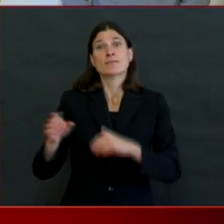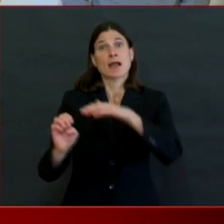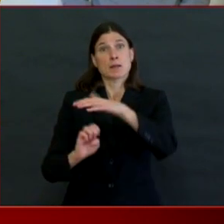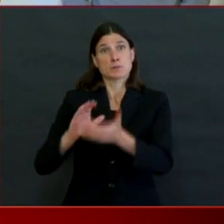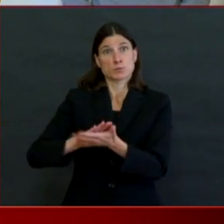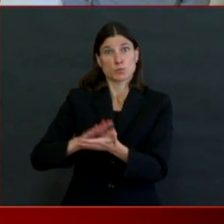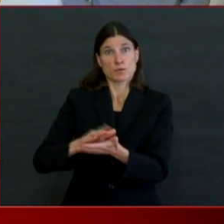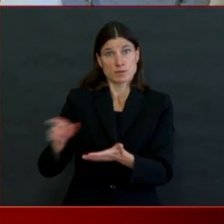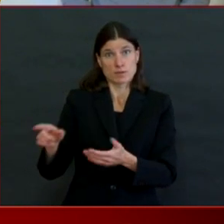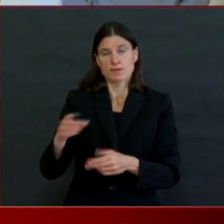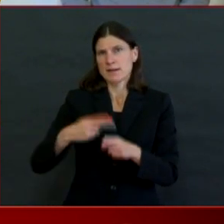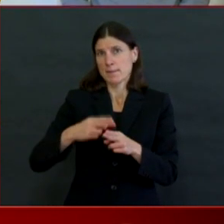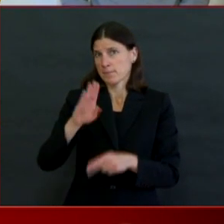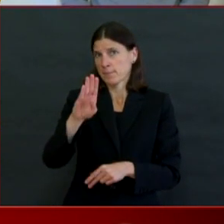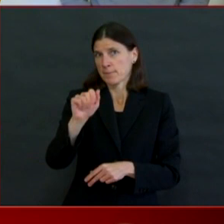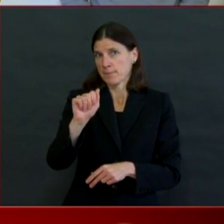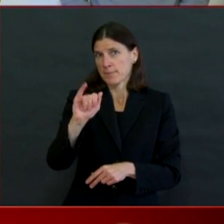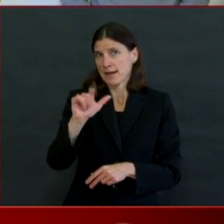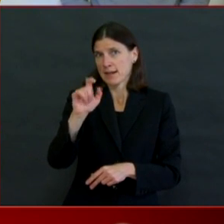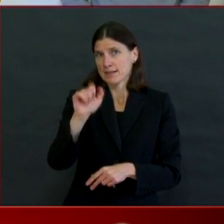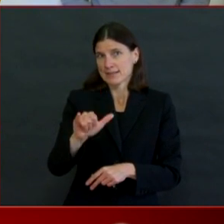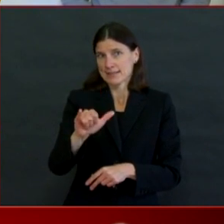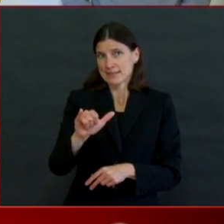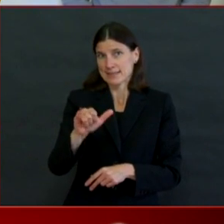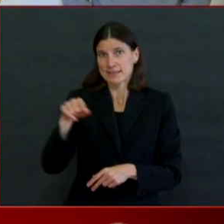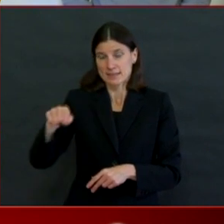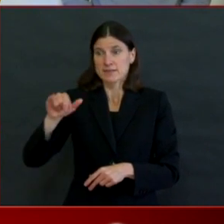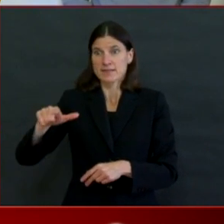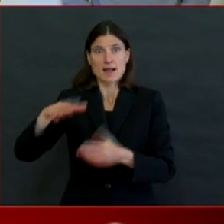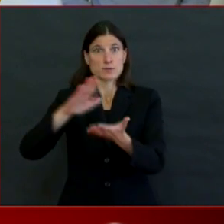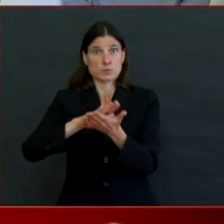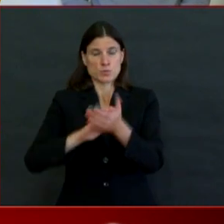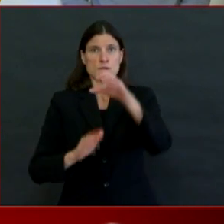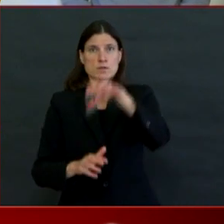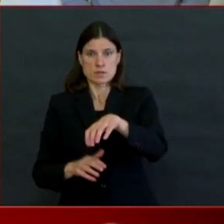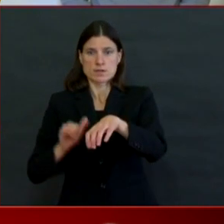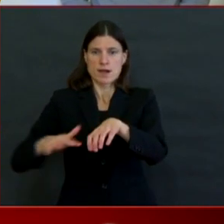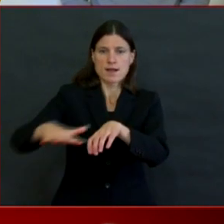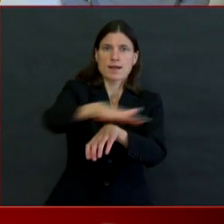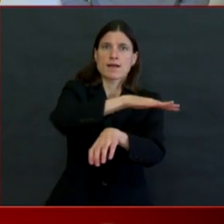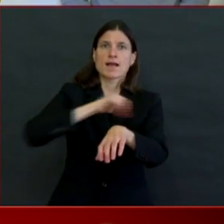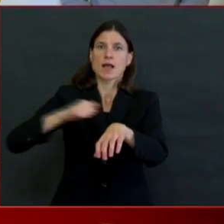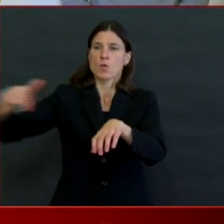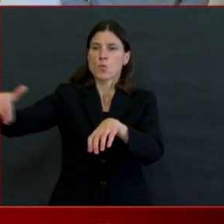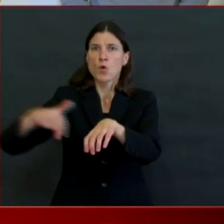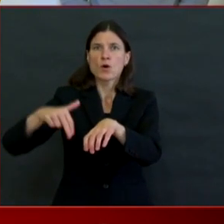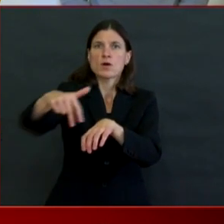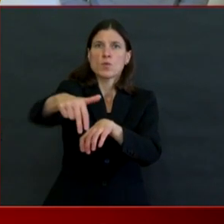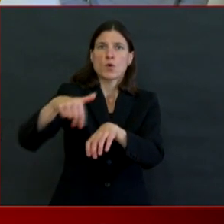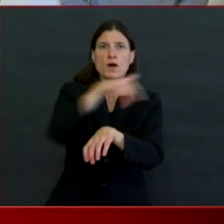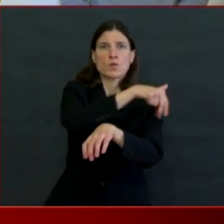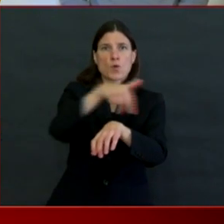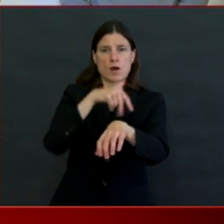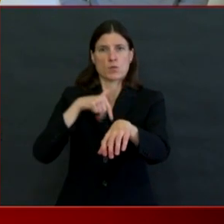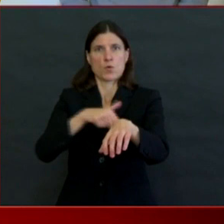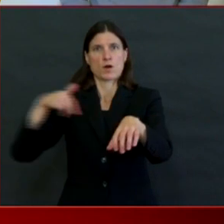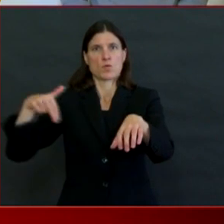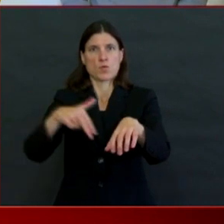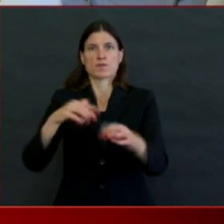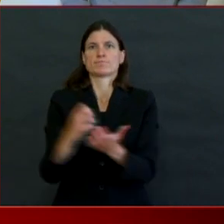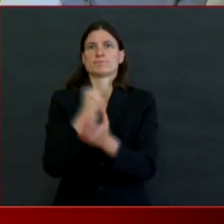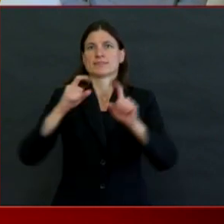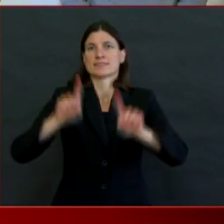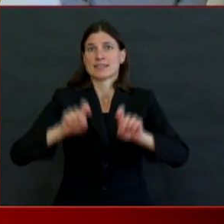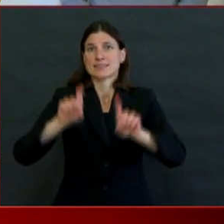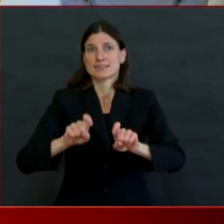Twin Rivers site. So you can walk to this site and receive your testing. Now, I want to be